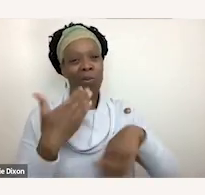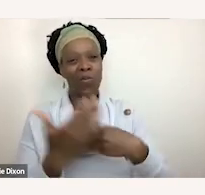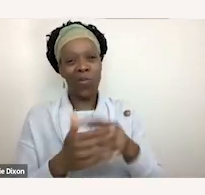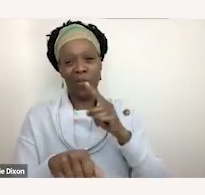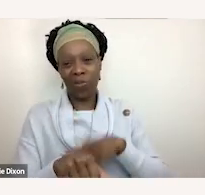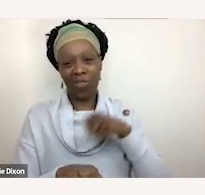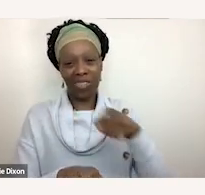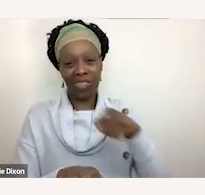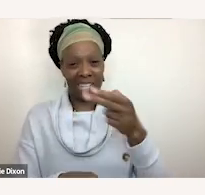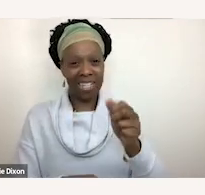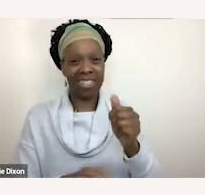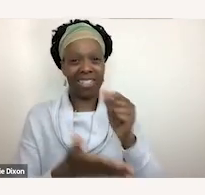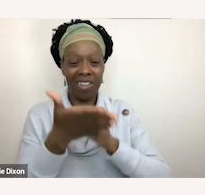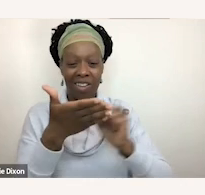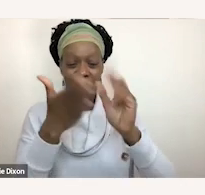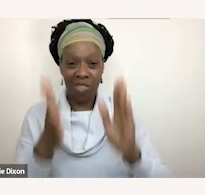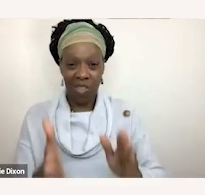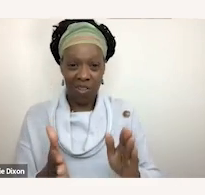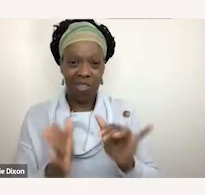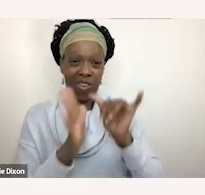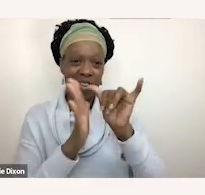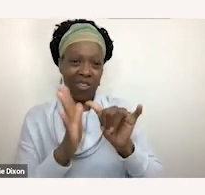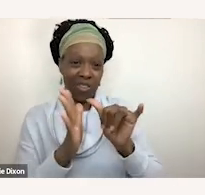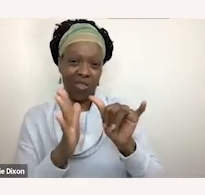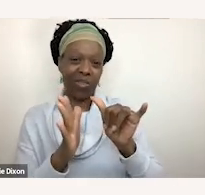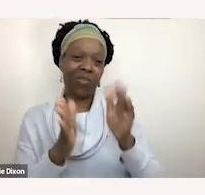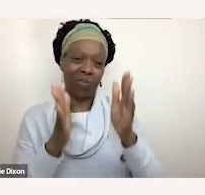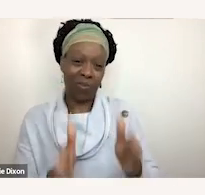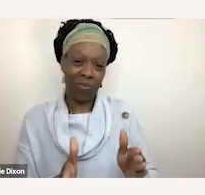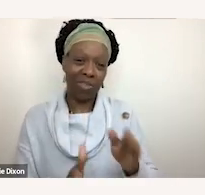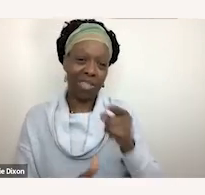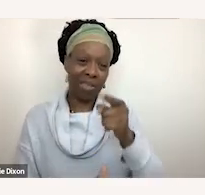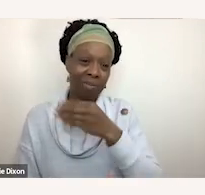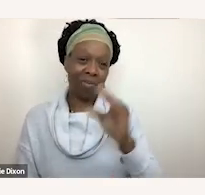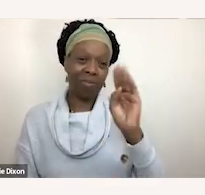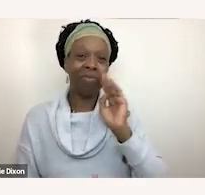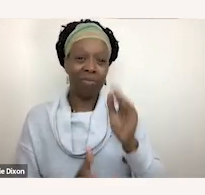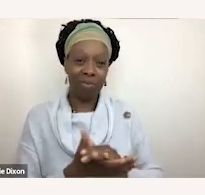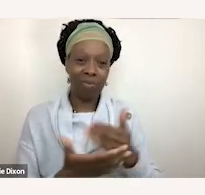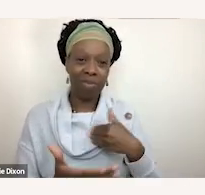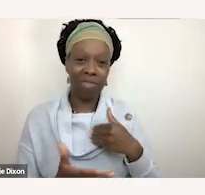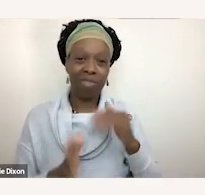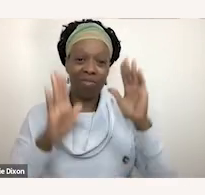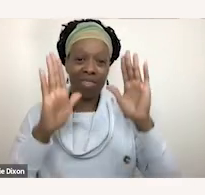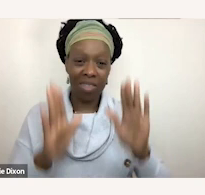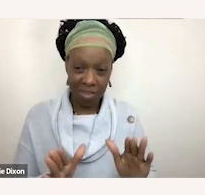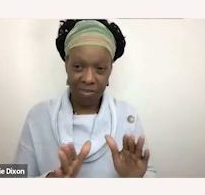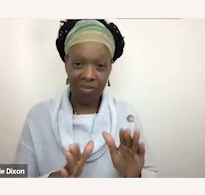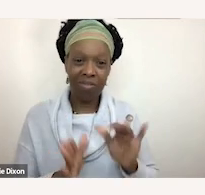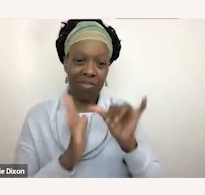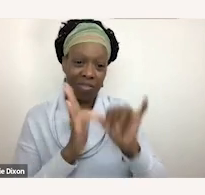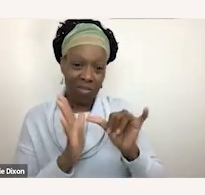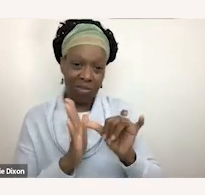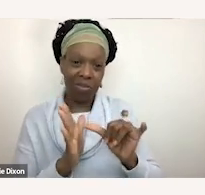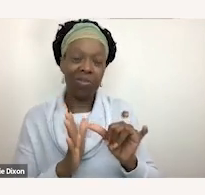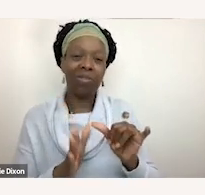is an author and a YouTuber. He and his wife, Hannah, have a successful YouTube channel